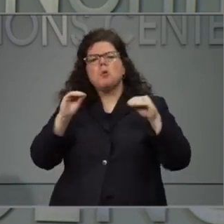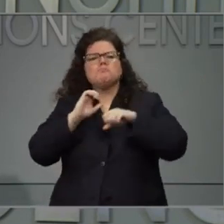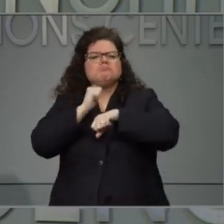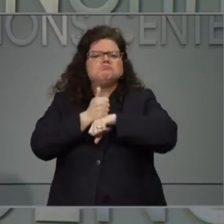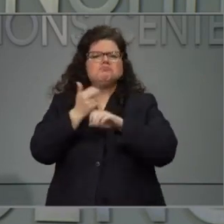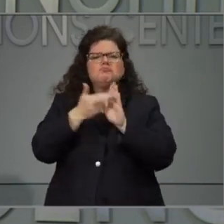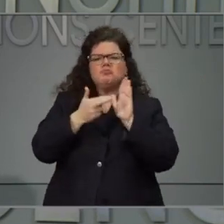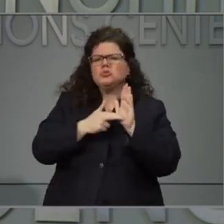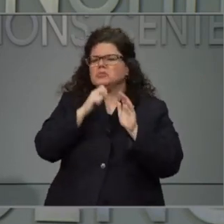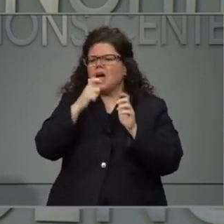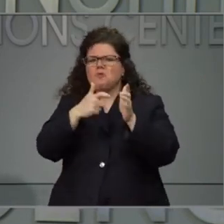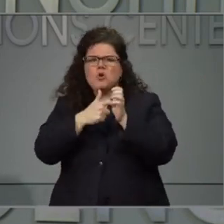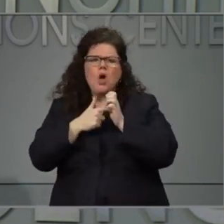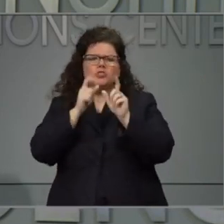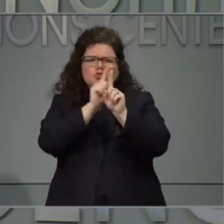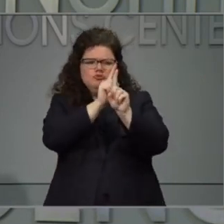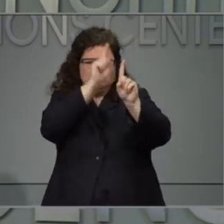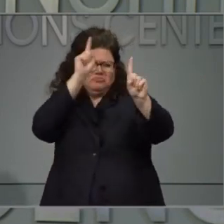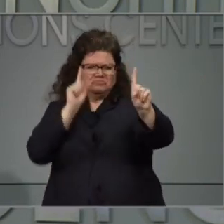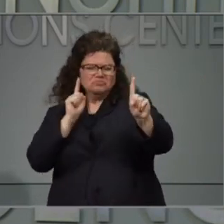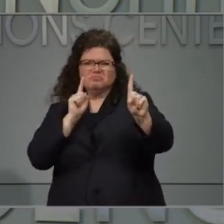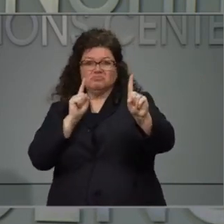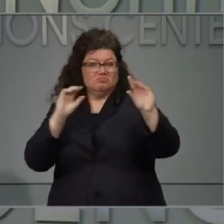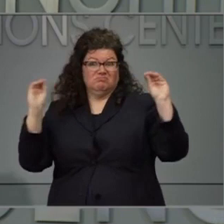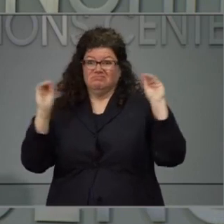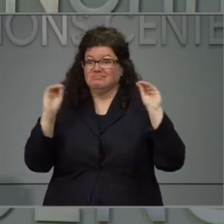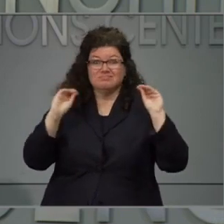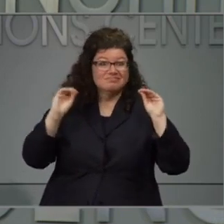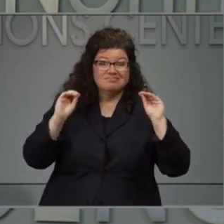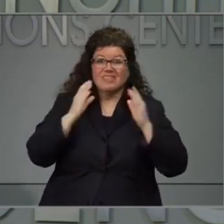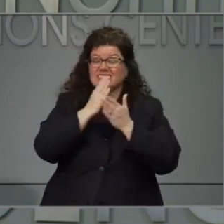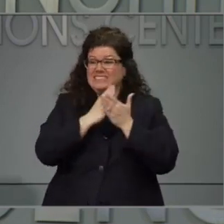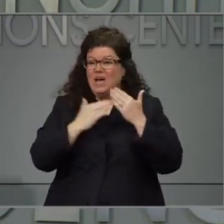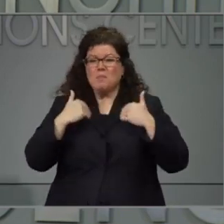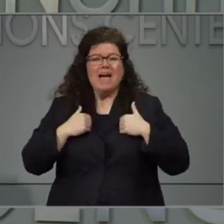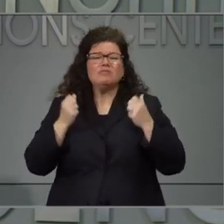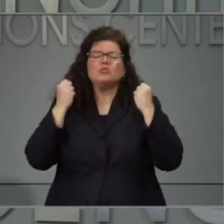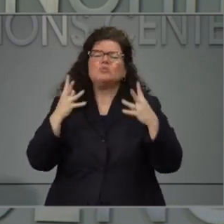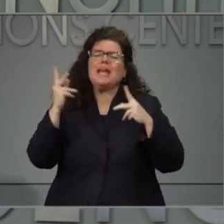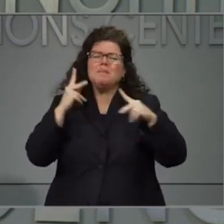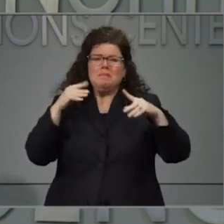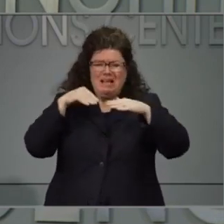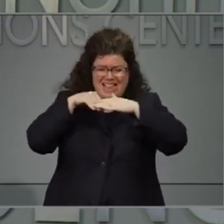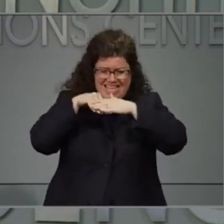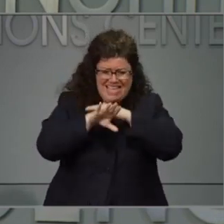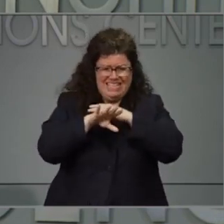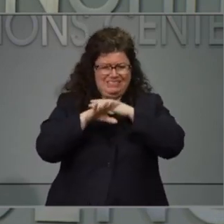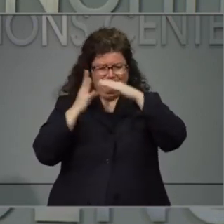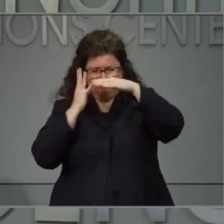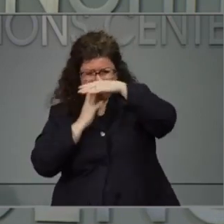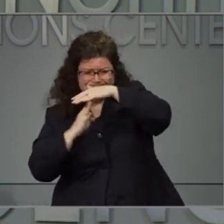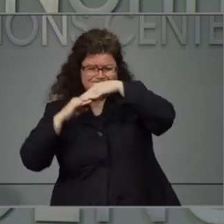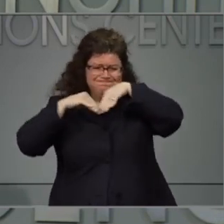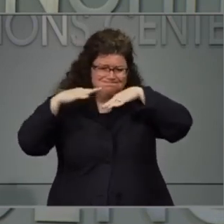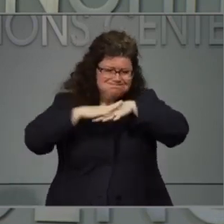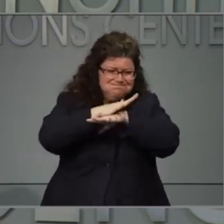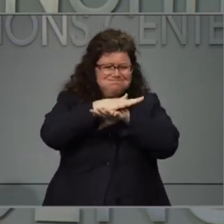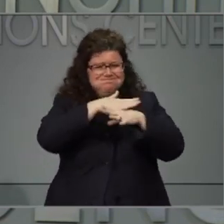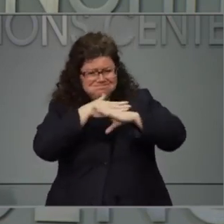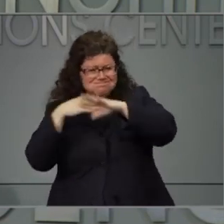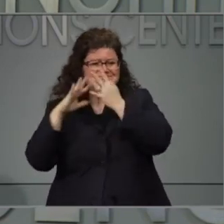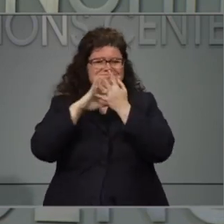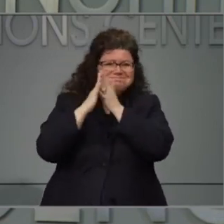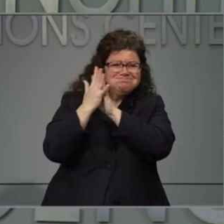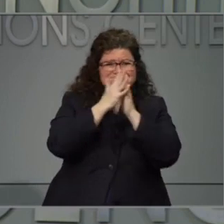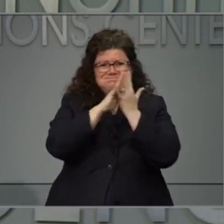to keep their social distance. Some stores have way too many people inside of them. A number of stores